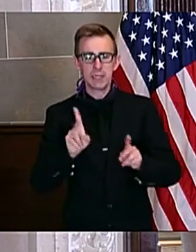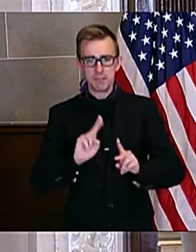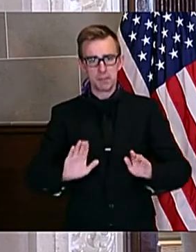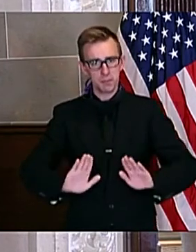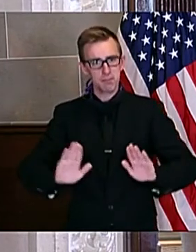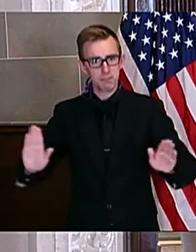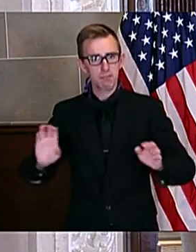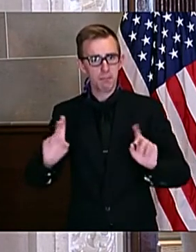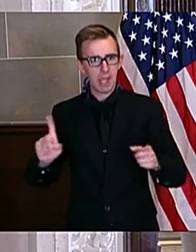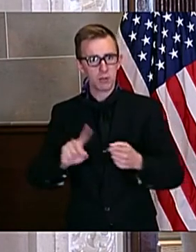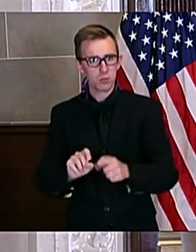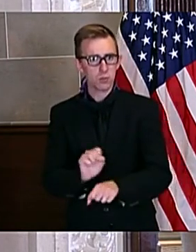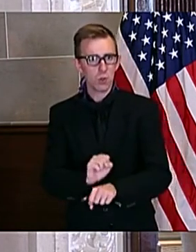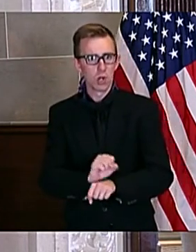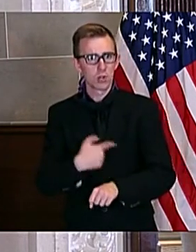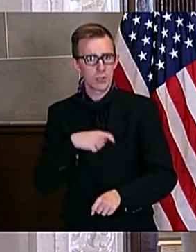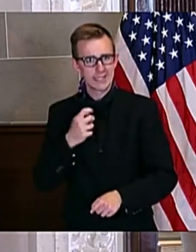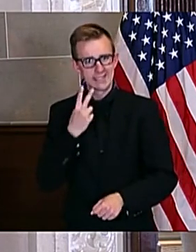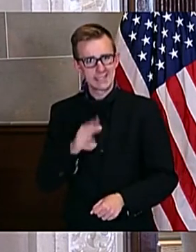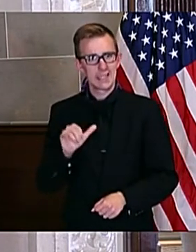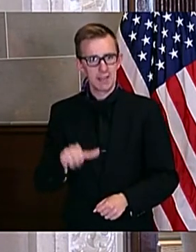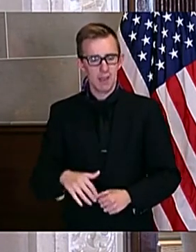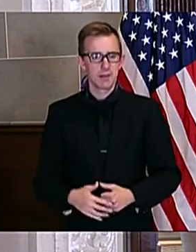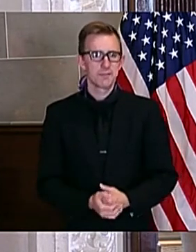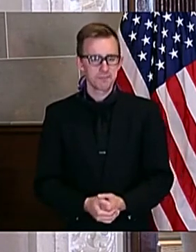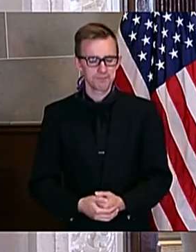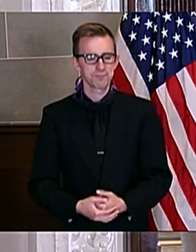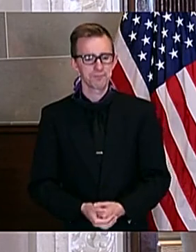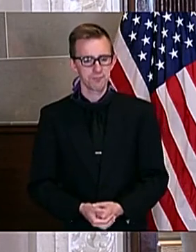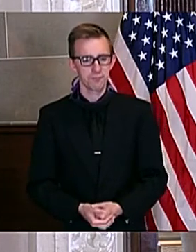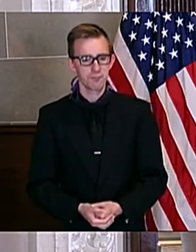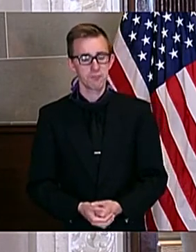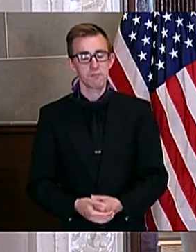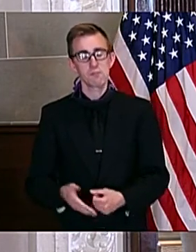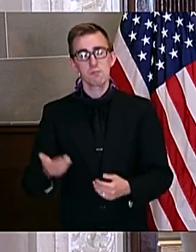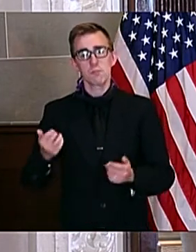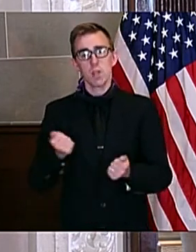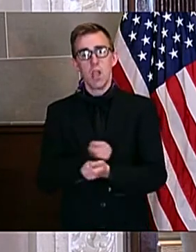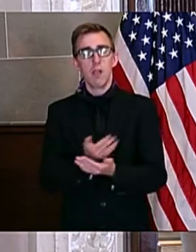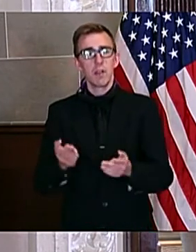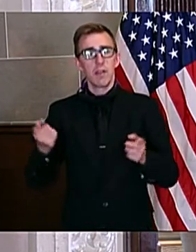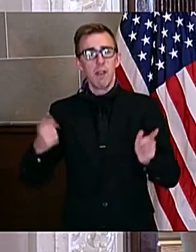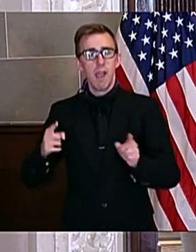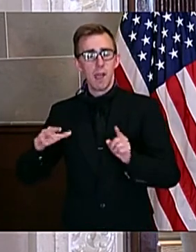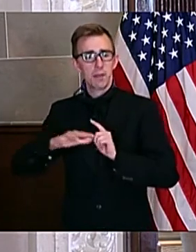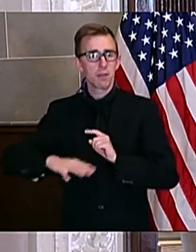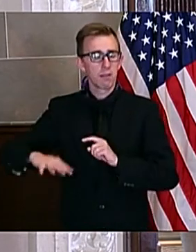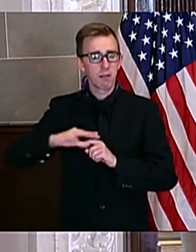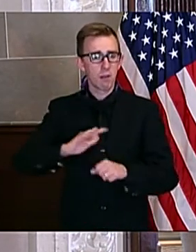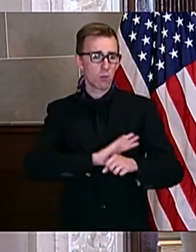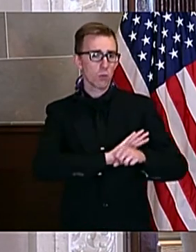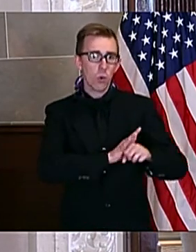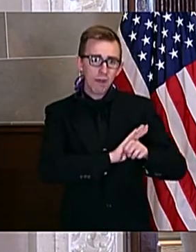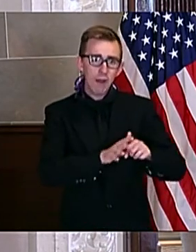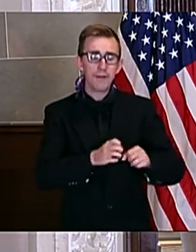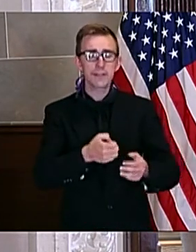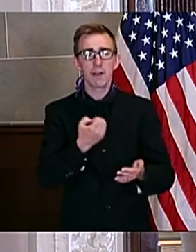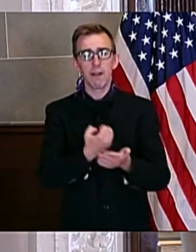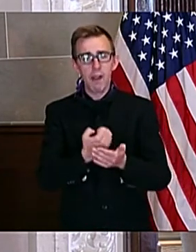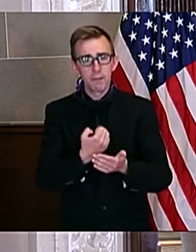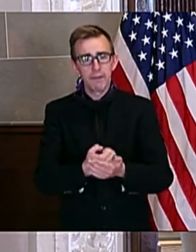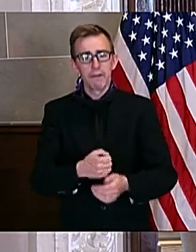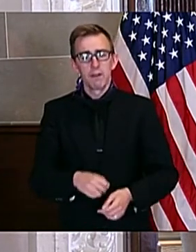to open the businesses. So even with everything going on around us, COVID-19, the economy,